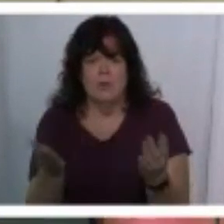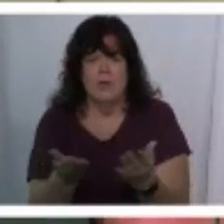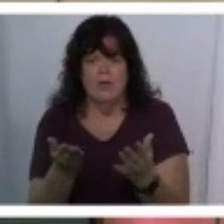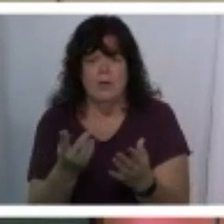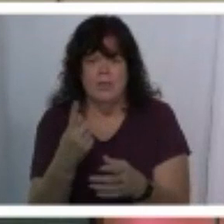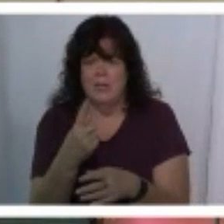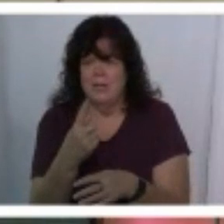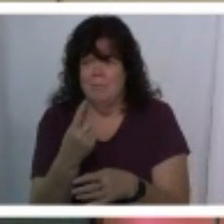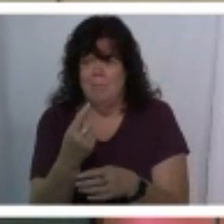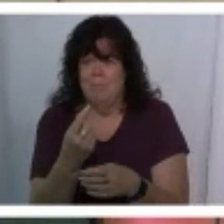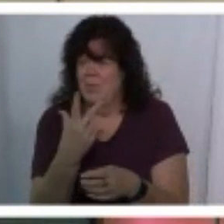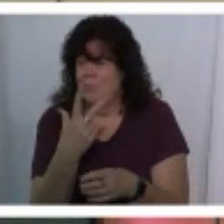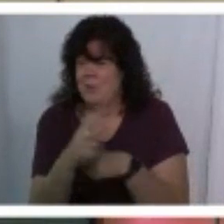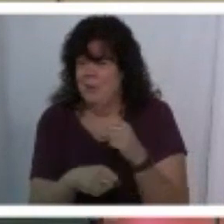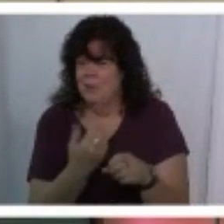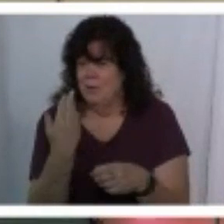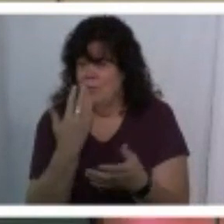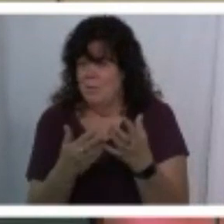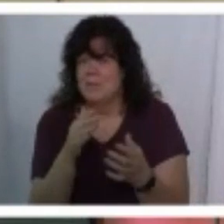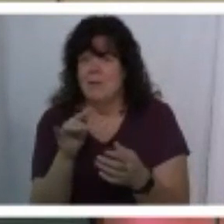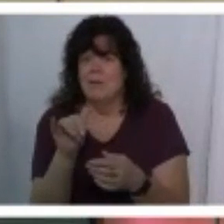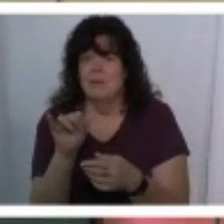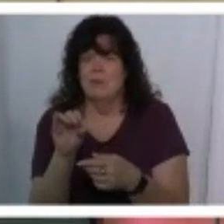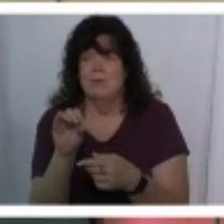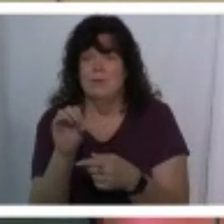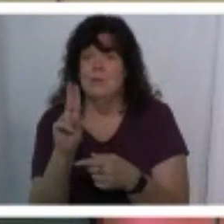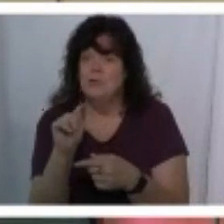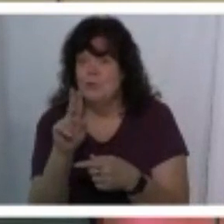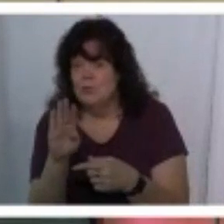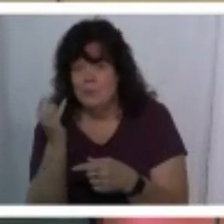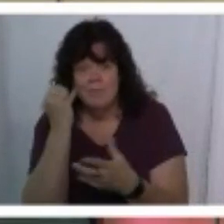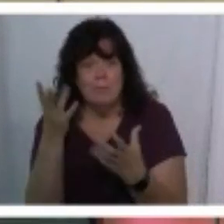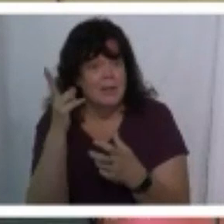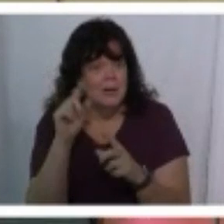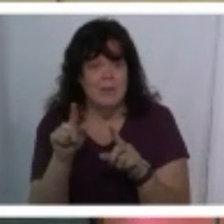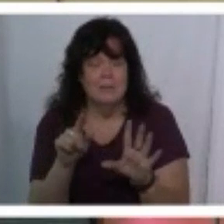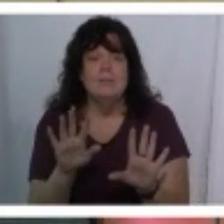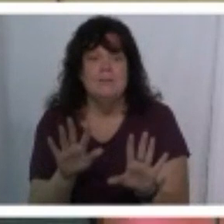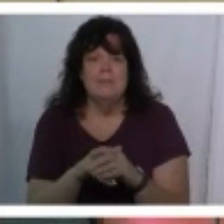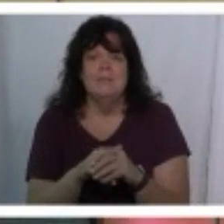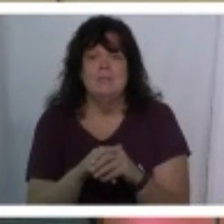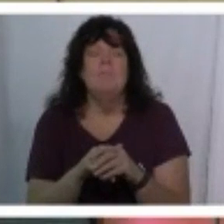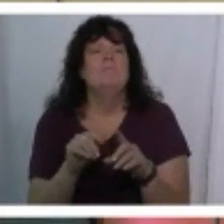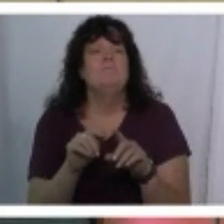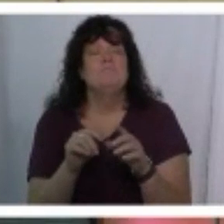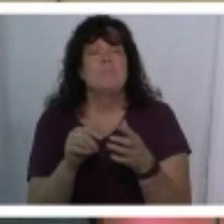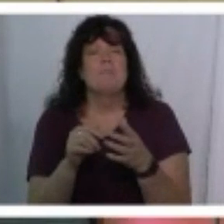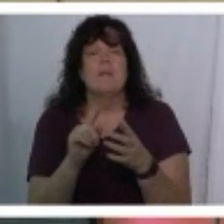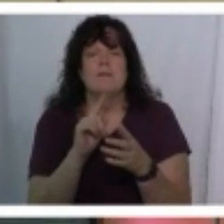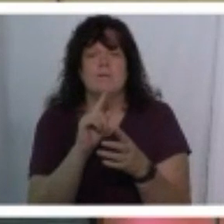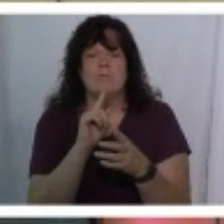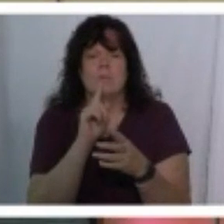when we first started maybe three years ago it's on youtube if you want to hear it i'm not going to go into all of it um but essentially